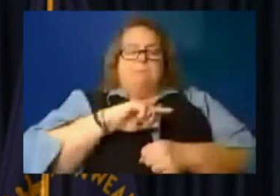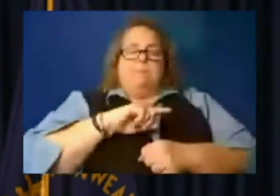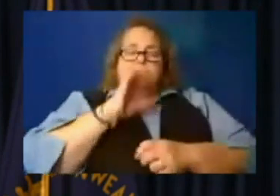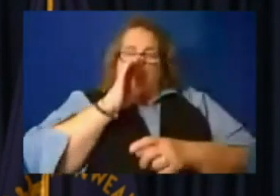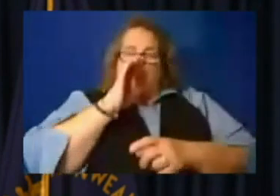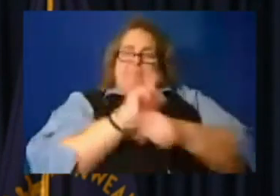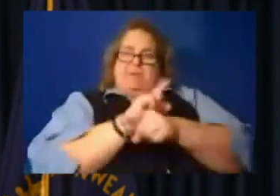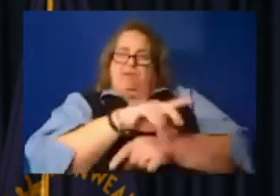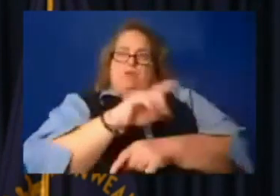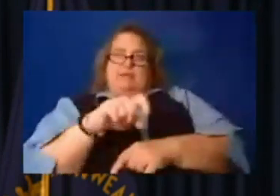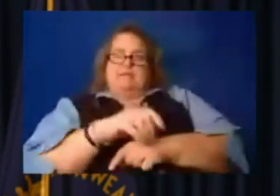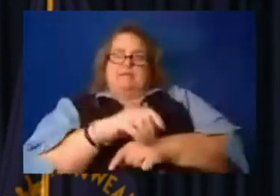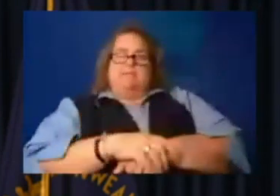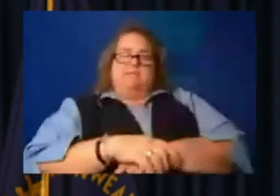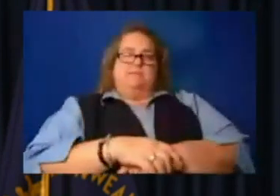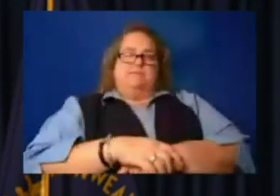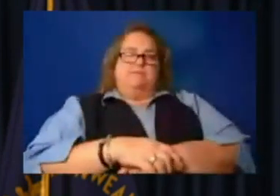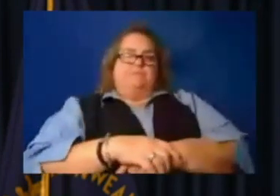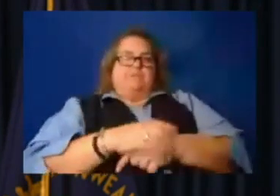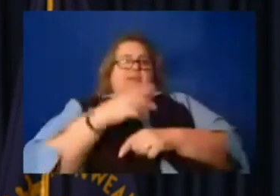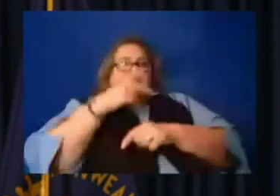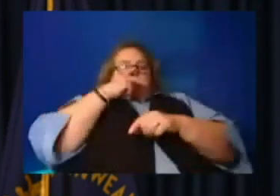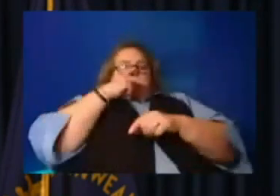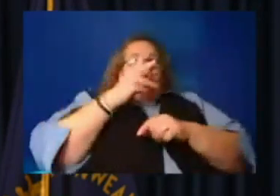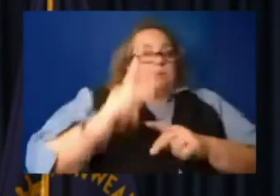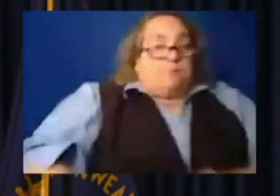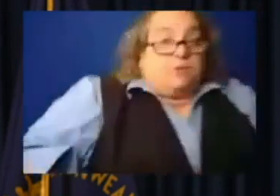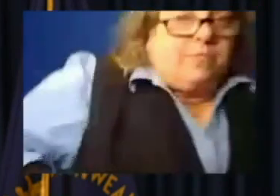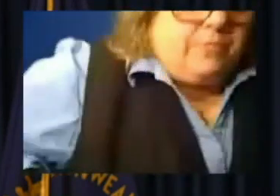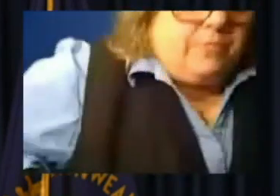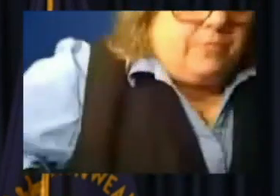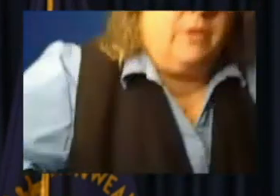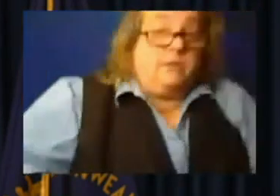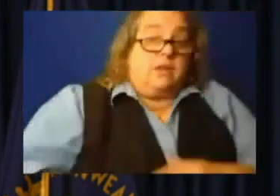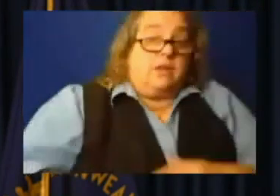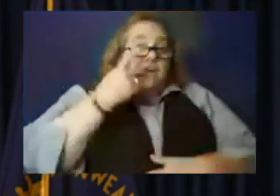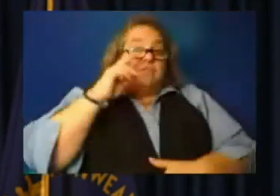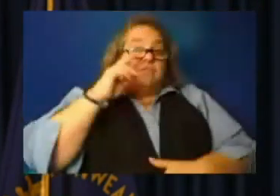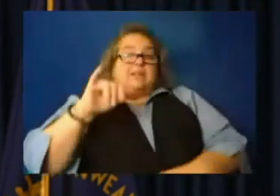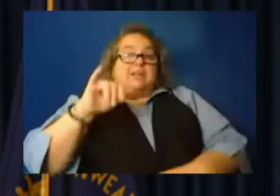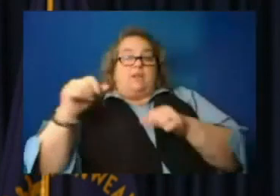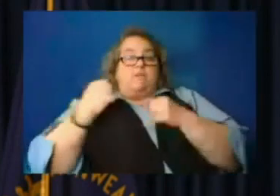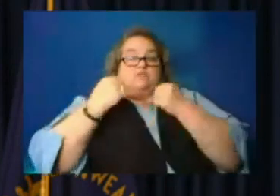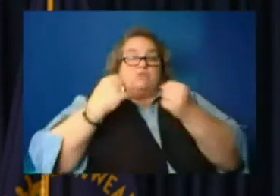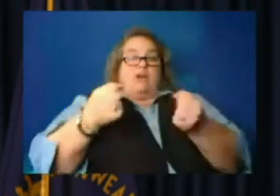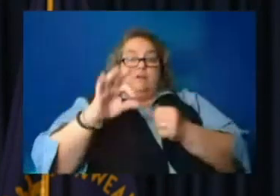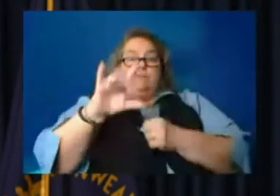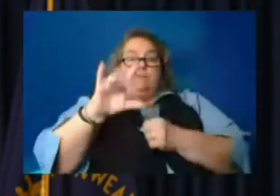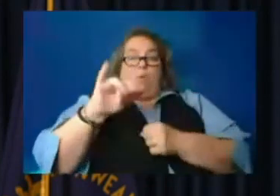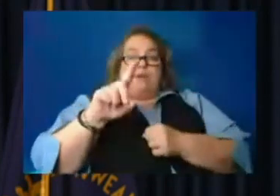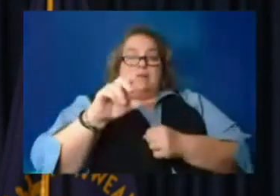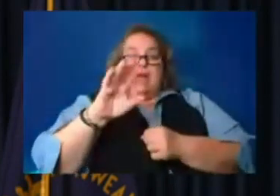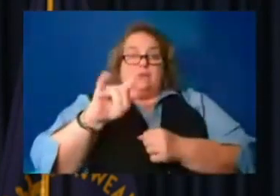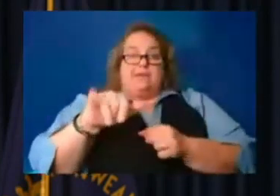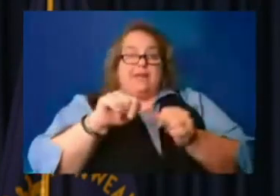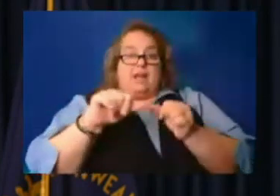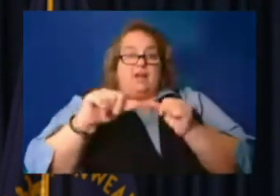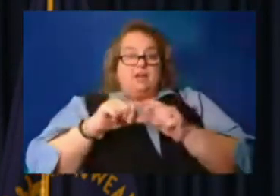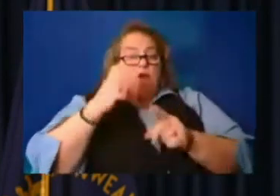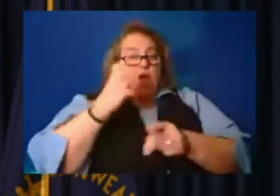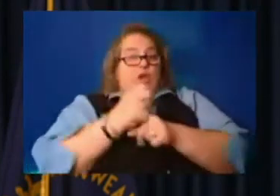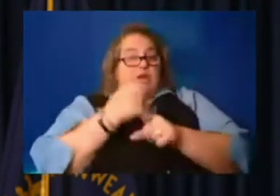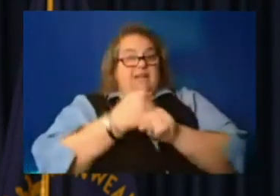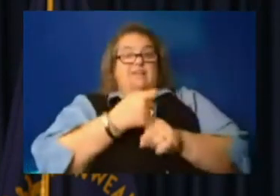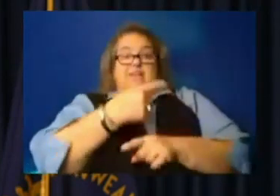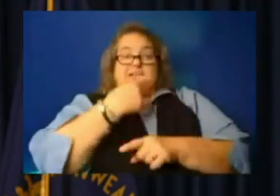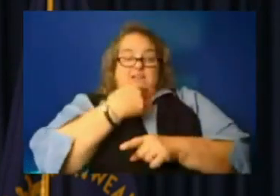saw a couple the other day. They were driving out of a Floyd County area really hard hit. I was talking to them. They said, we lost it all. We're blessed. We're